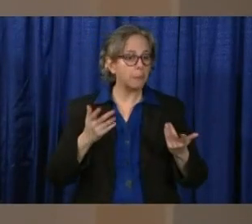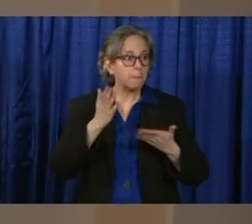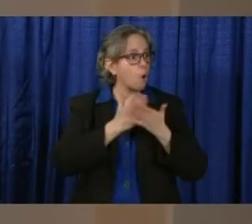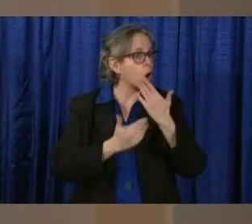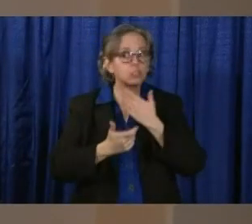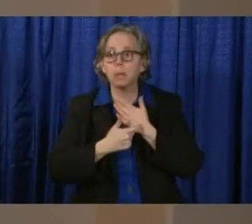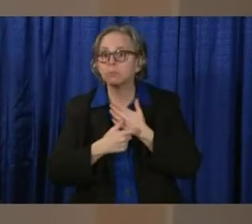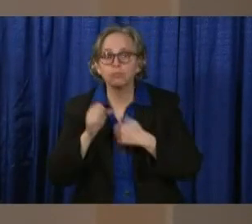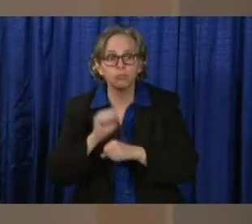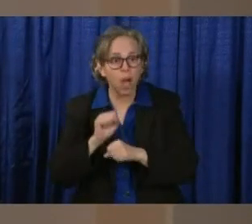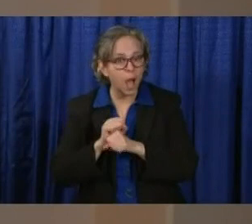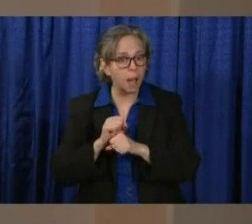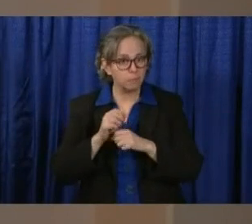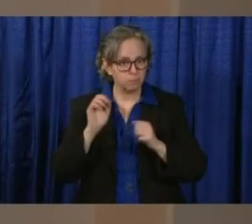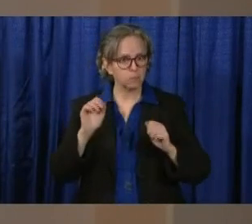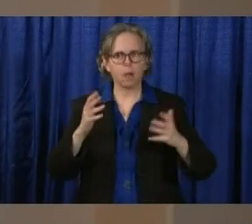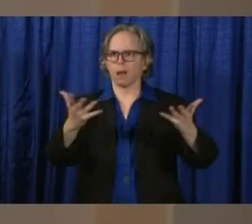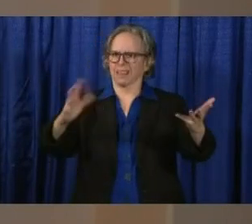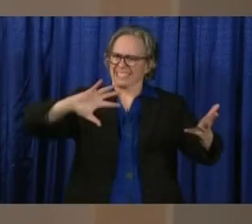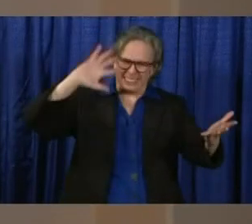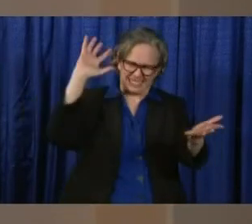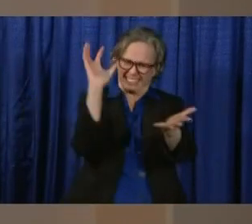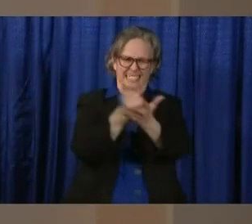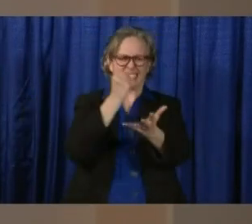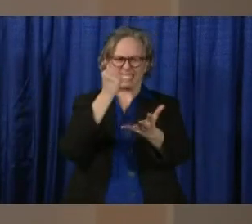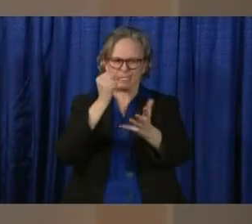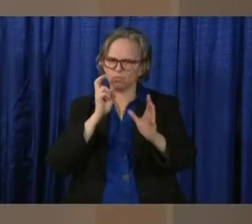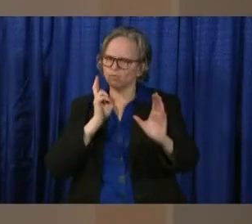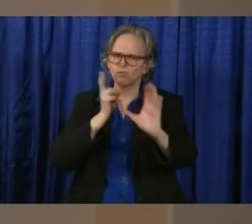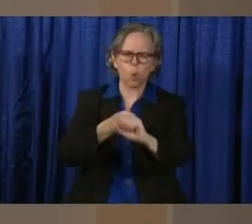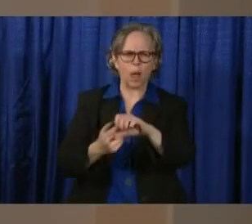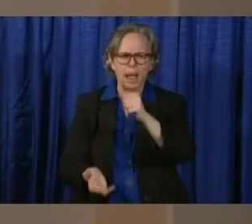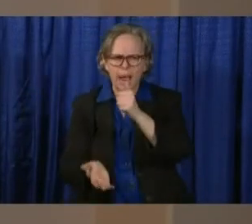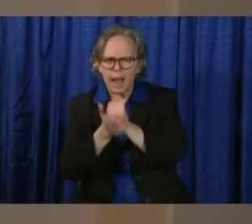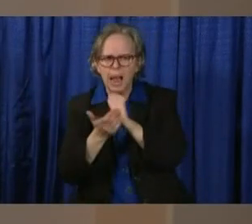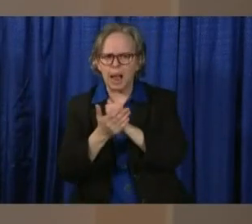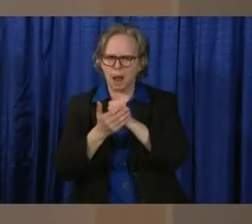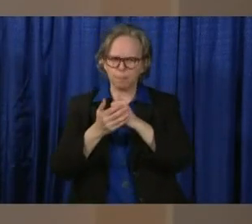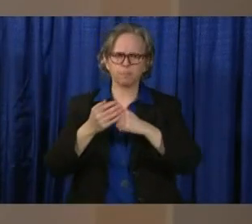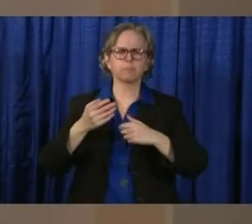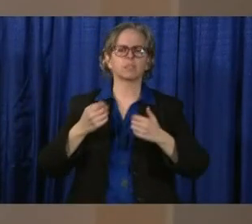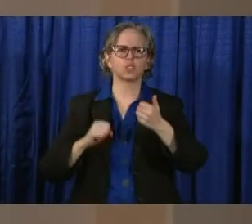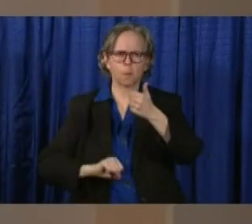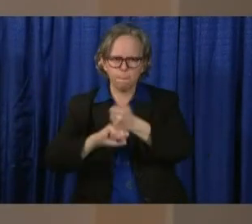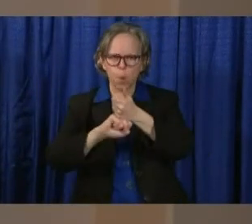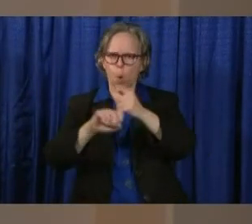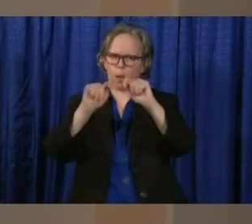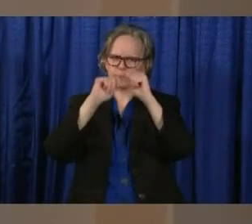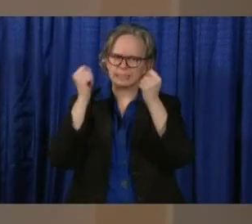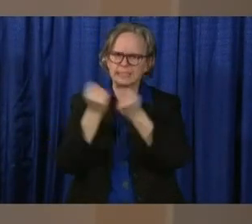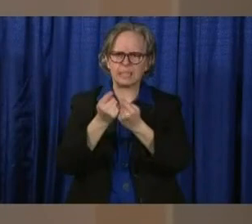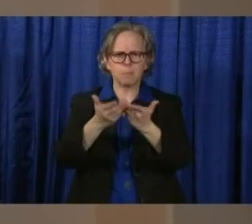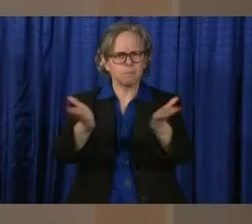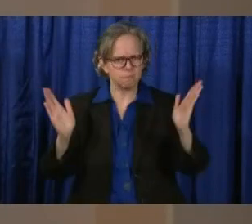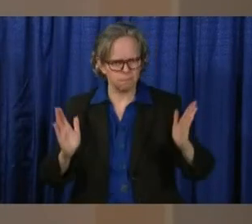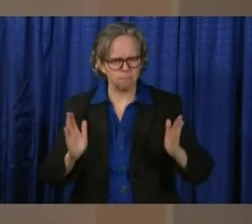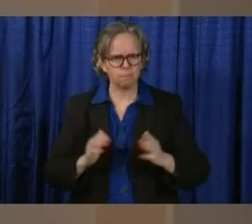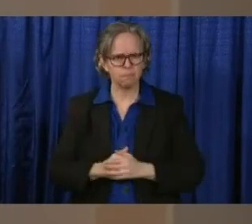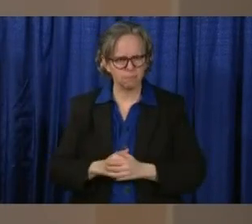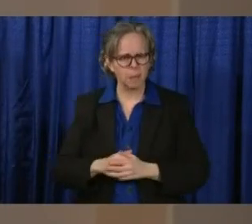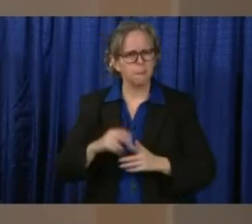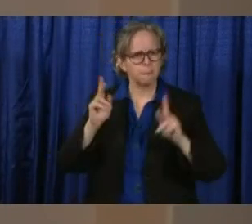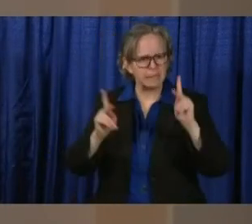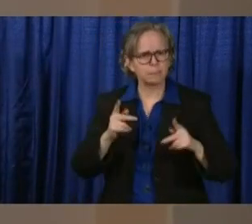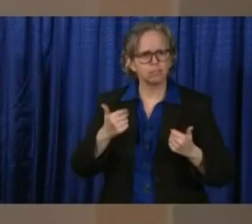these are great opportunities to help pitch in, to help the team out there, the team of people who are trying to